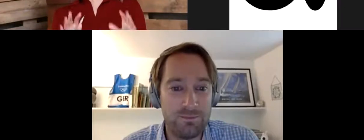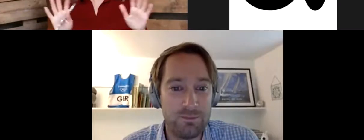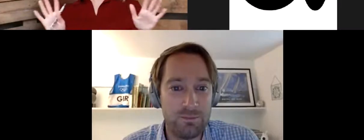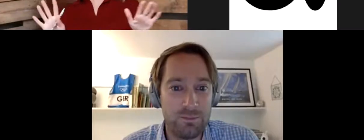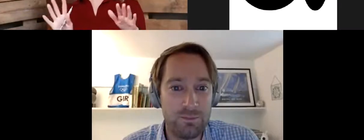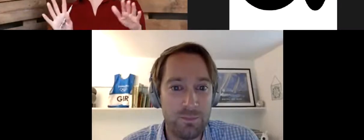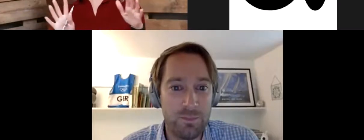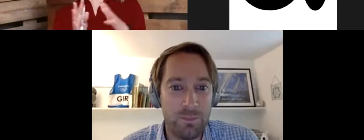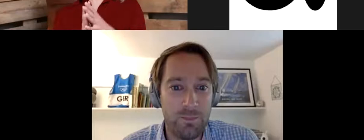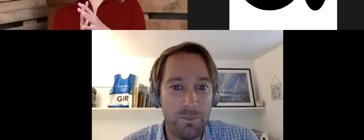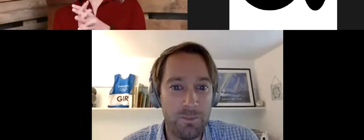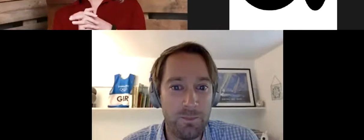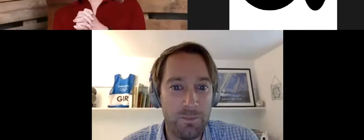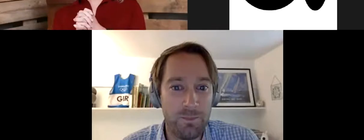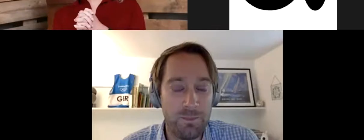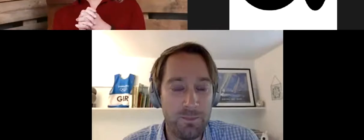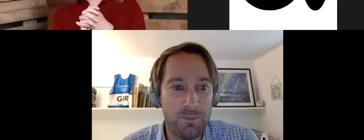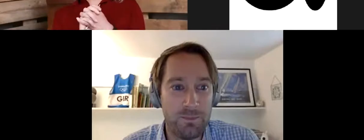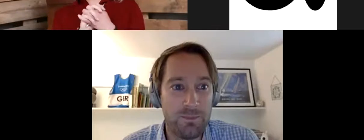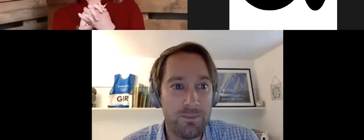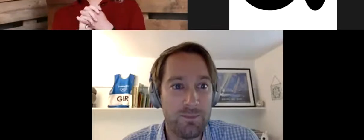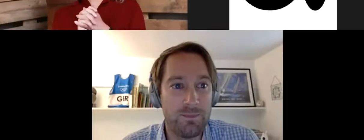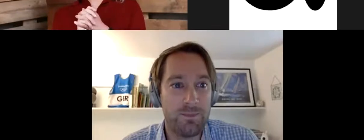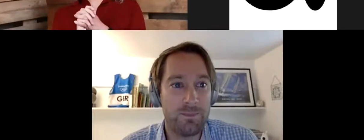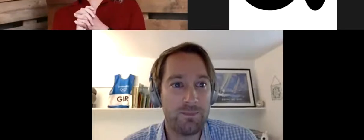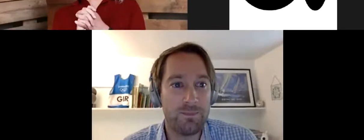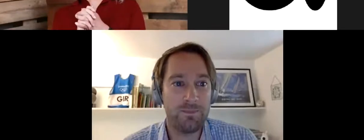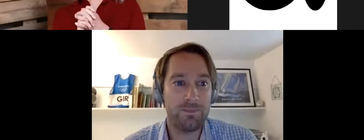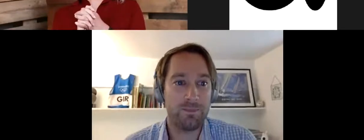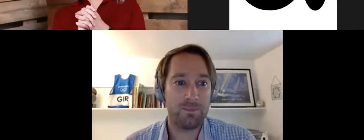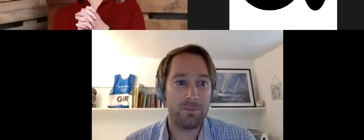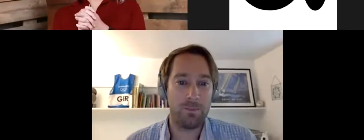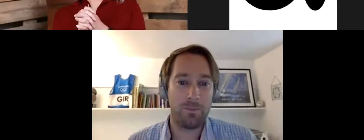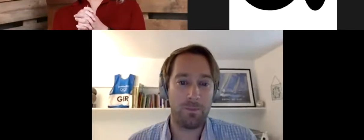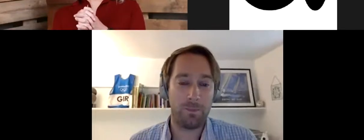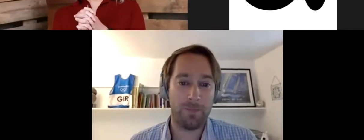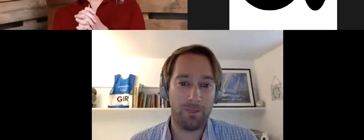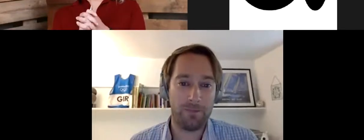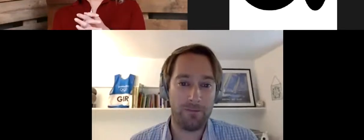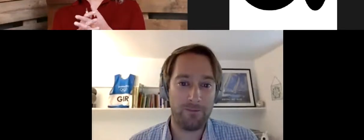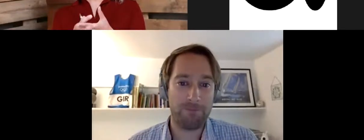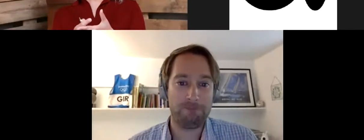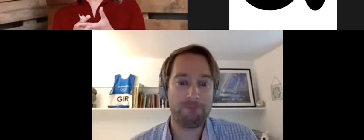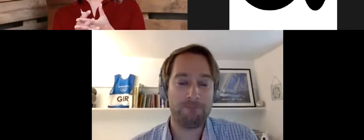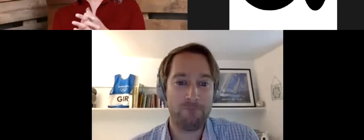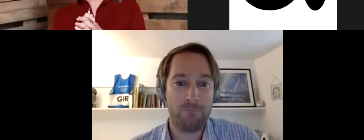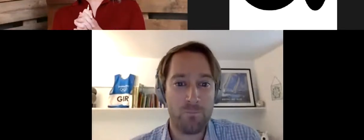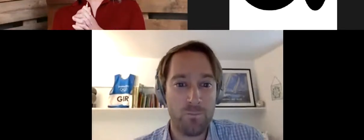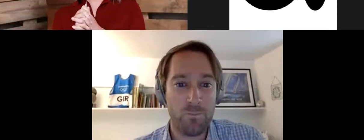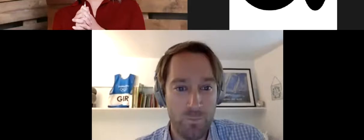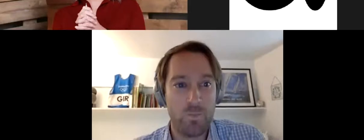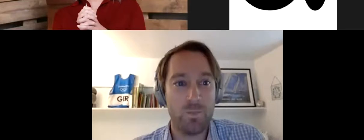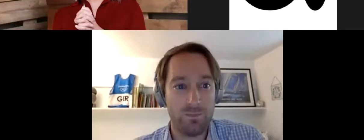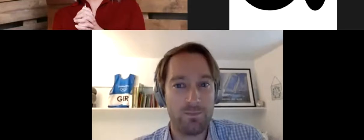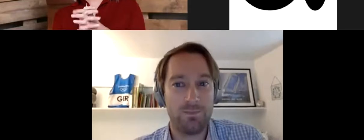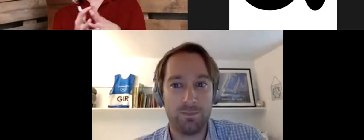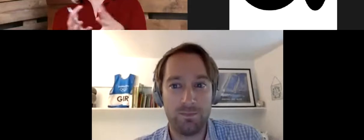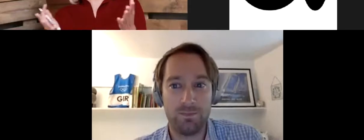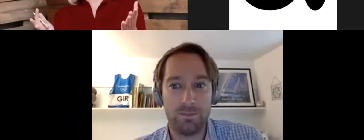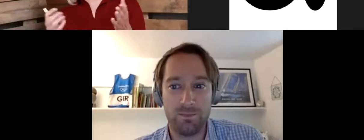It's very inspiring to see what the World Sailing is actually doing. So if you can tell us more about